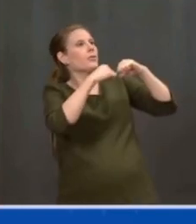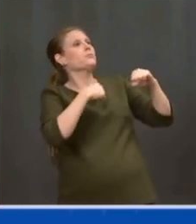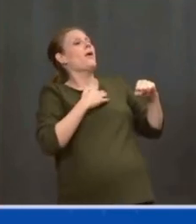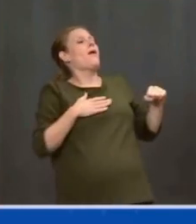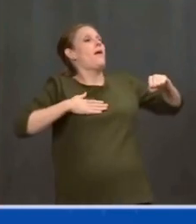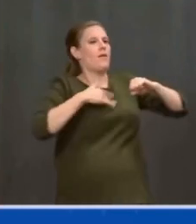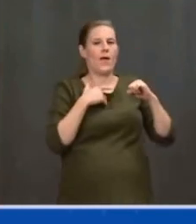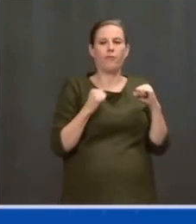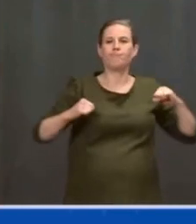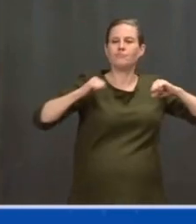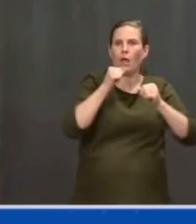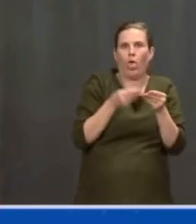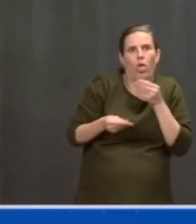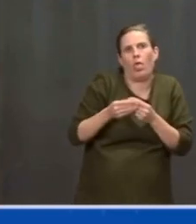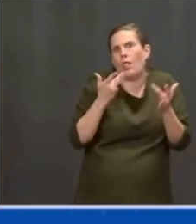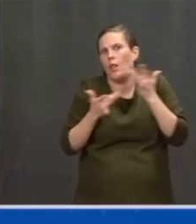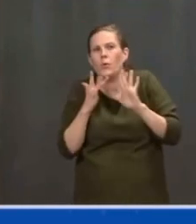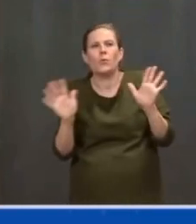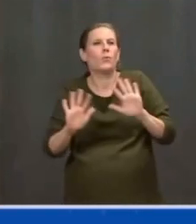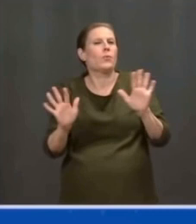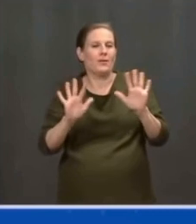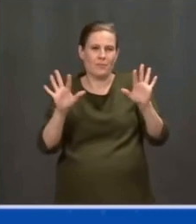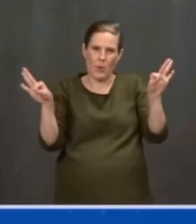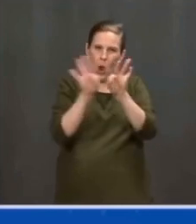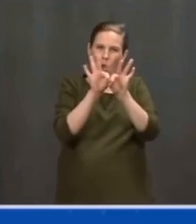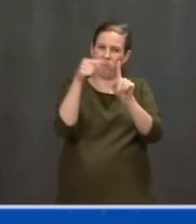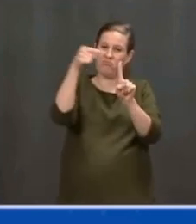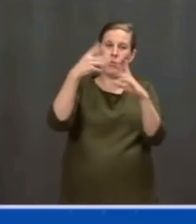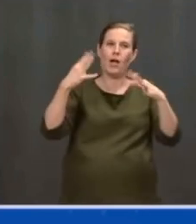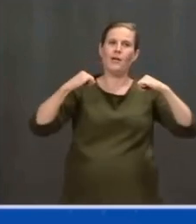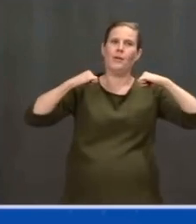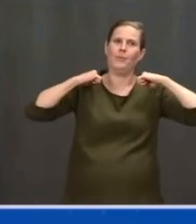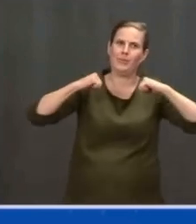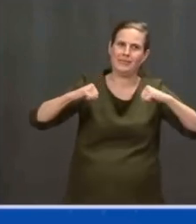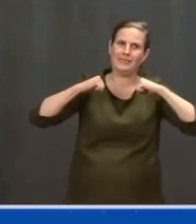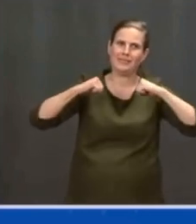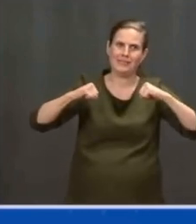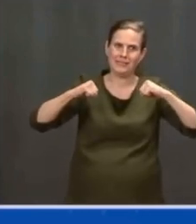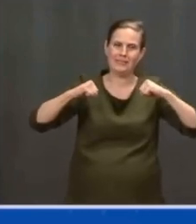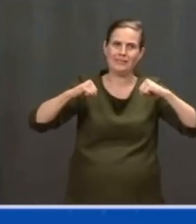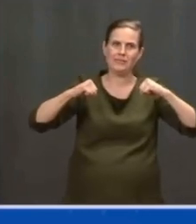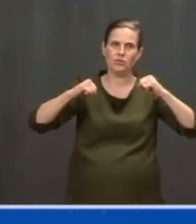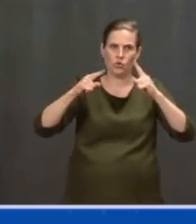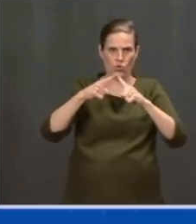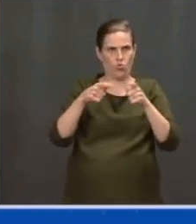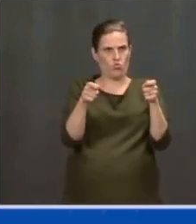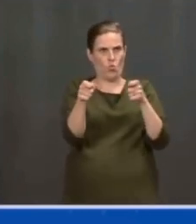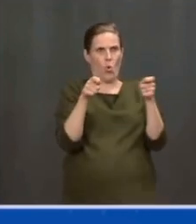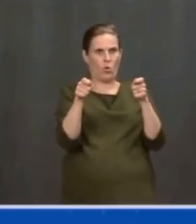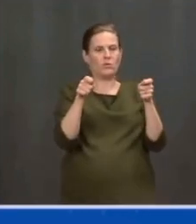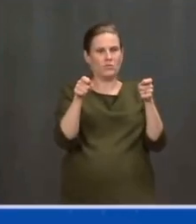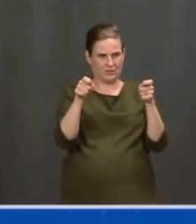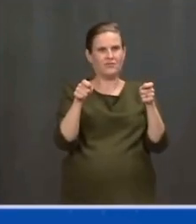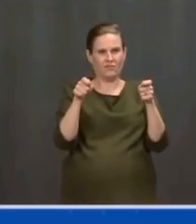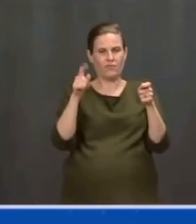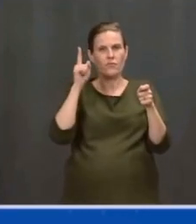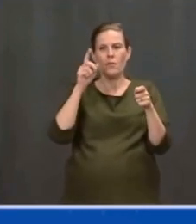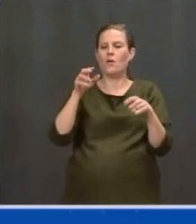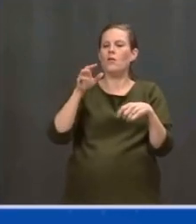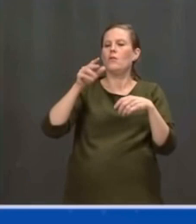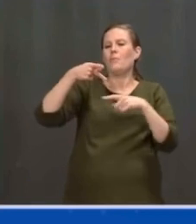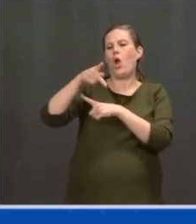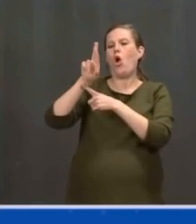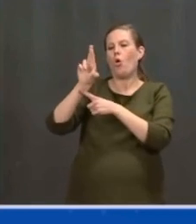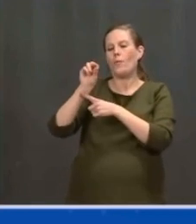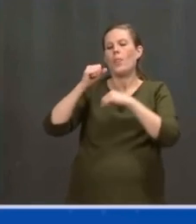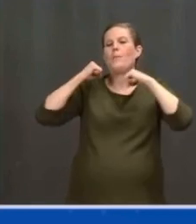Act, the PRO Act, and send it to my desk. This plan is important not only for what and how it